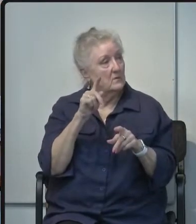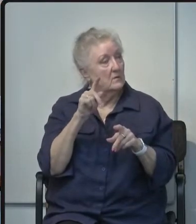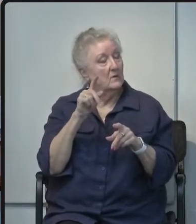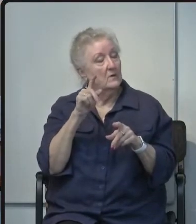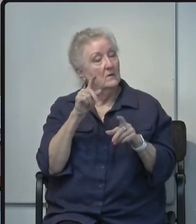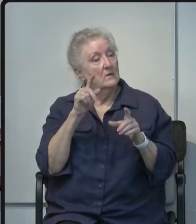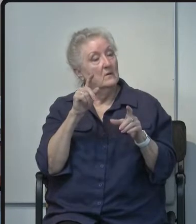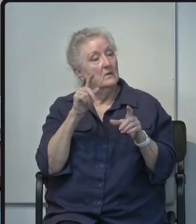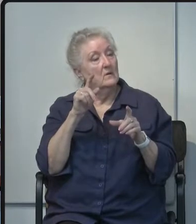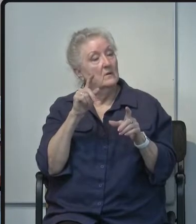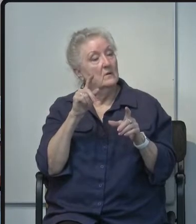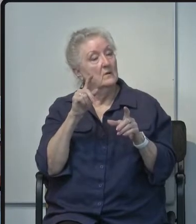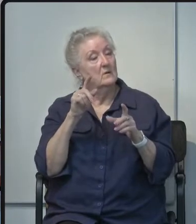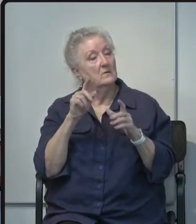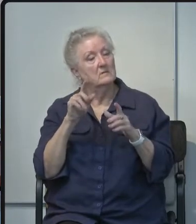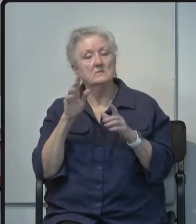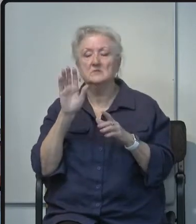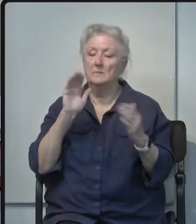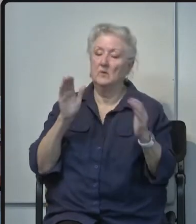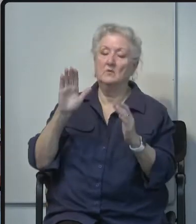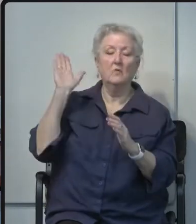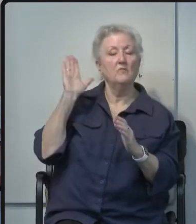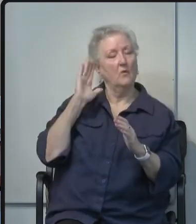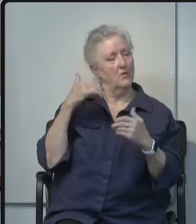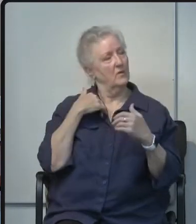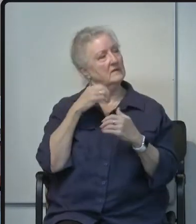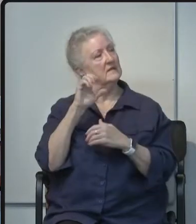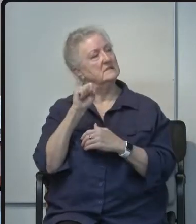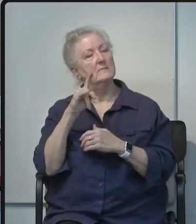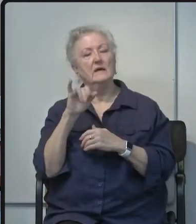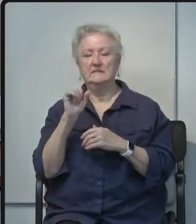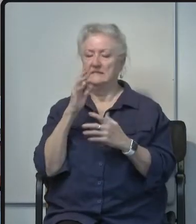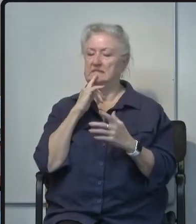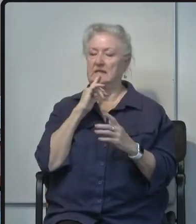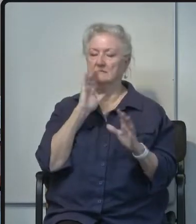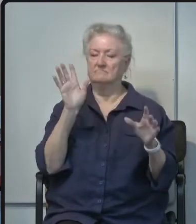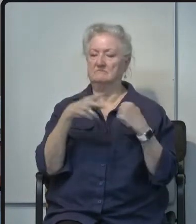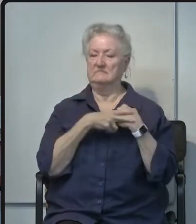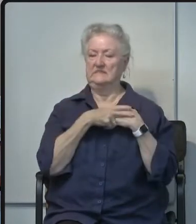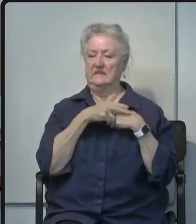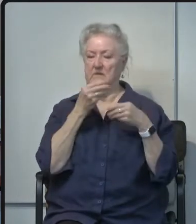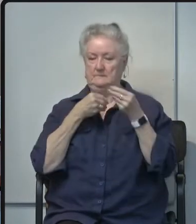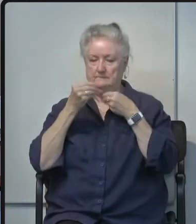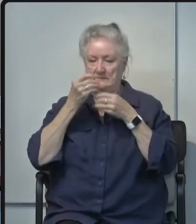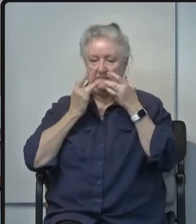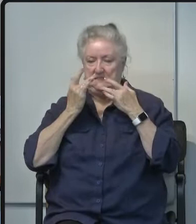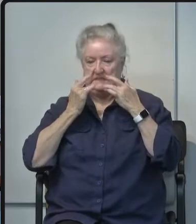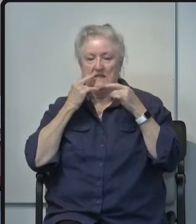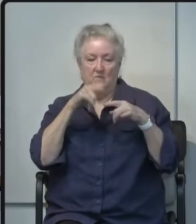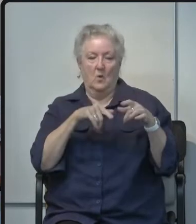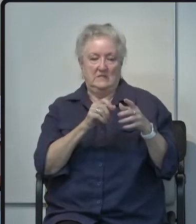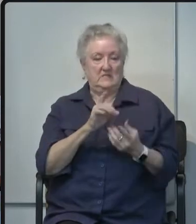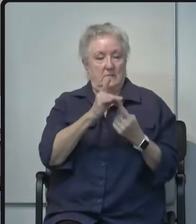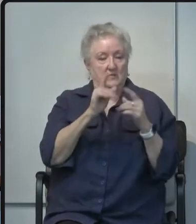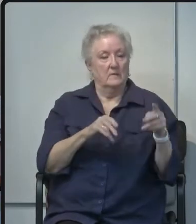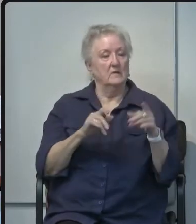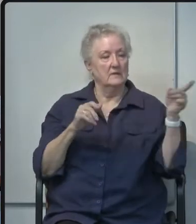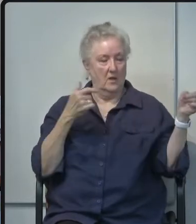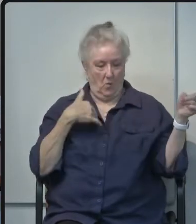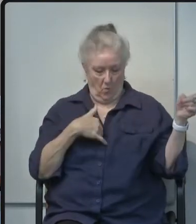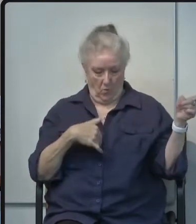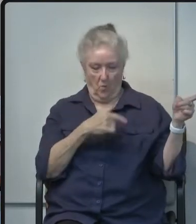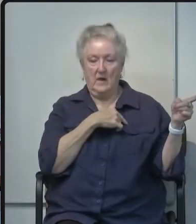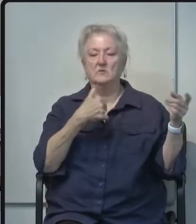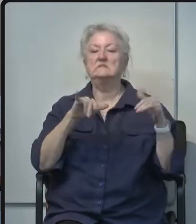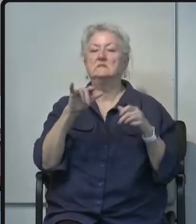in the beginning where we had limited supplies so we were saving them for special people sure so we are still testing based